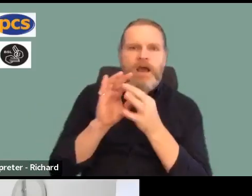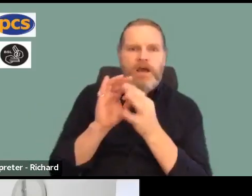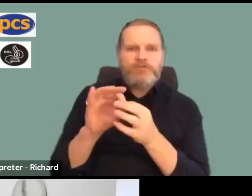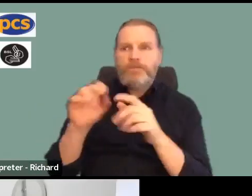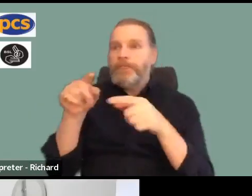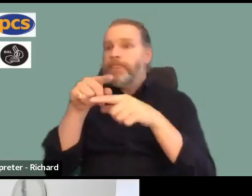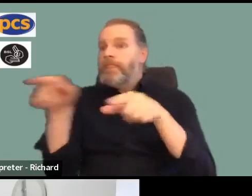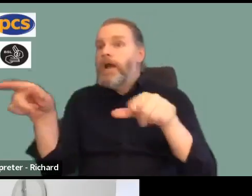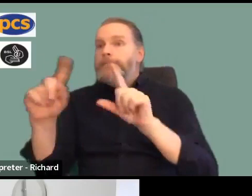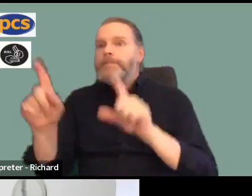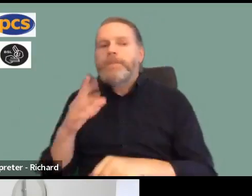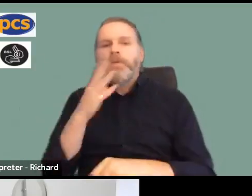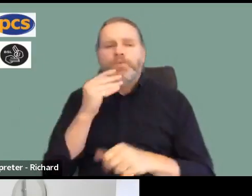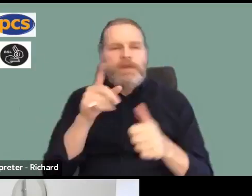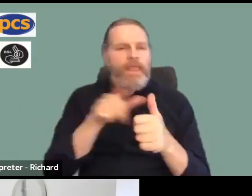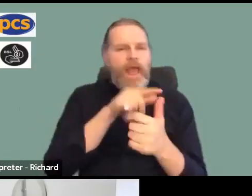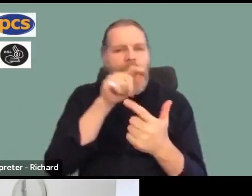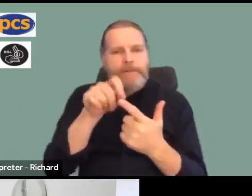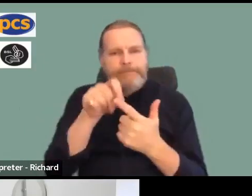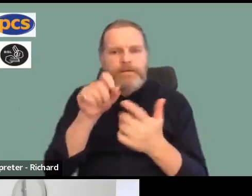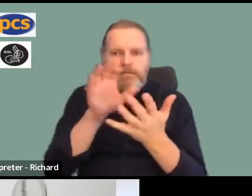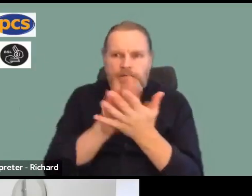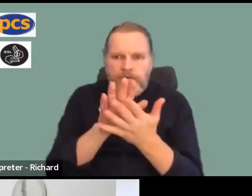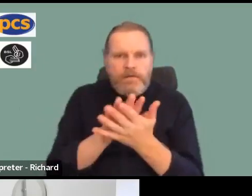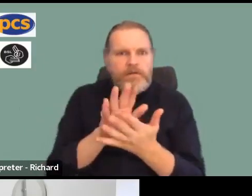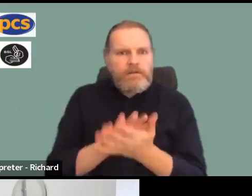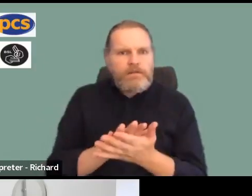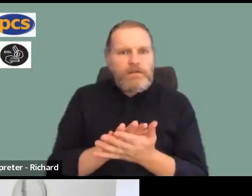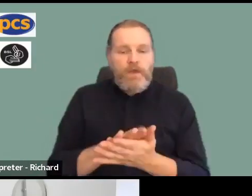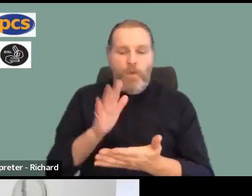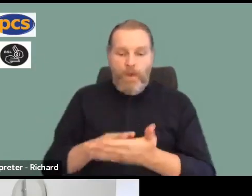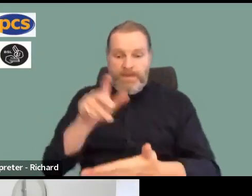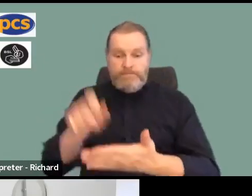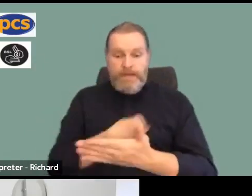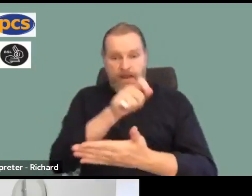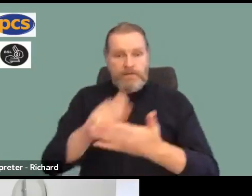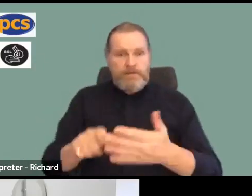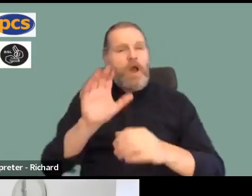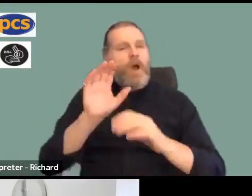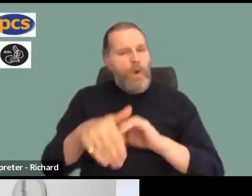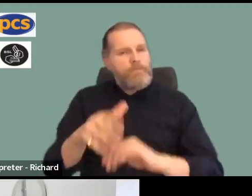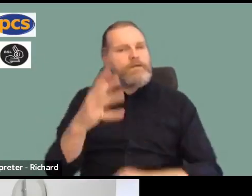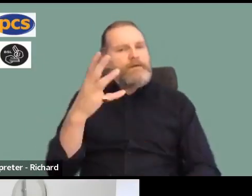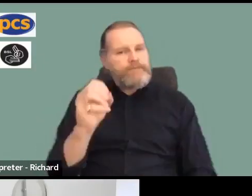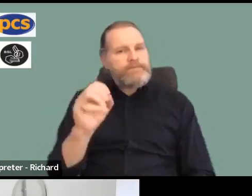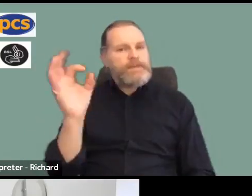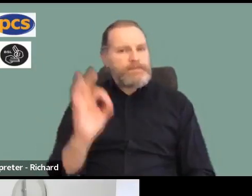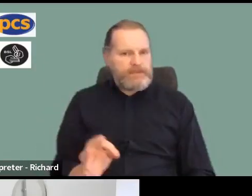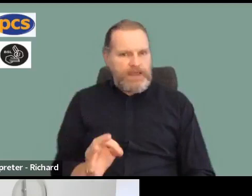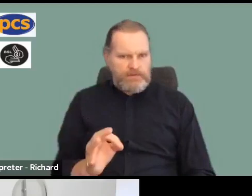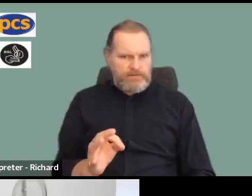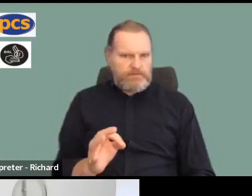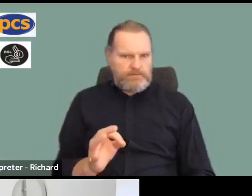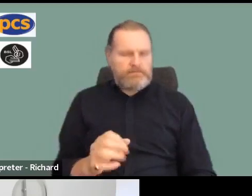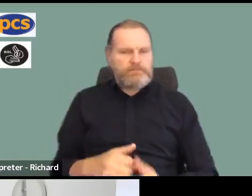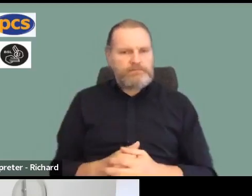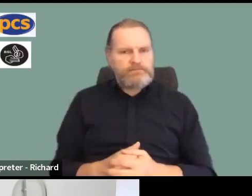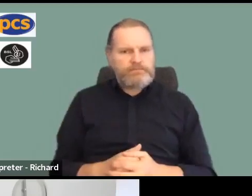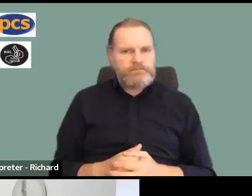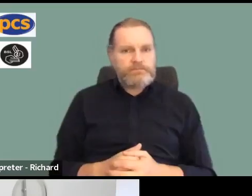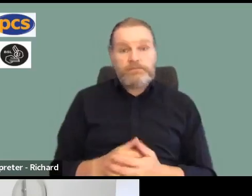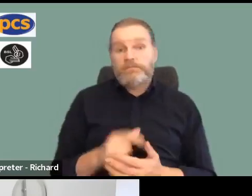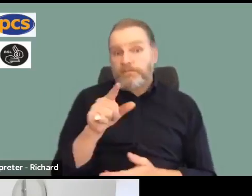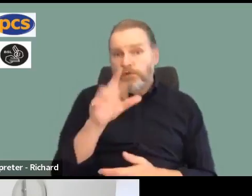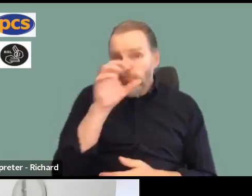with the union to mean that when we ballot, we smash the 50% requirement. We should all remember that we've tried in